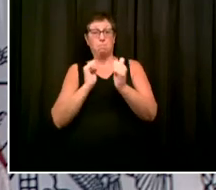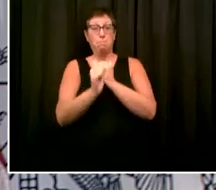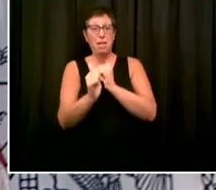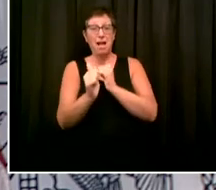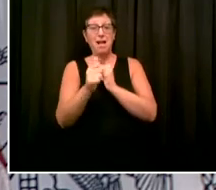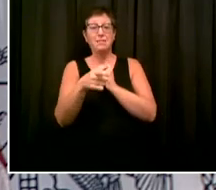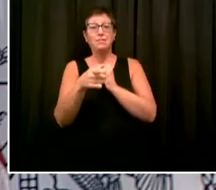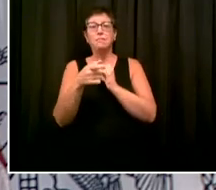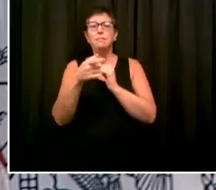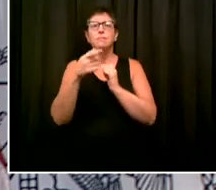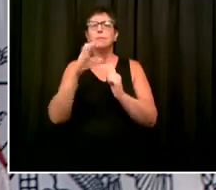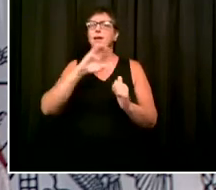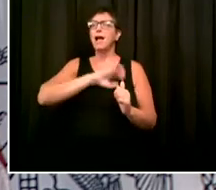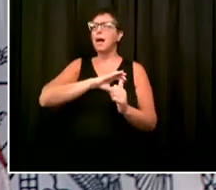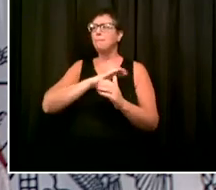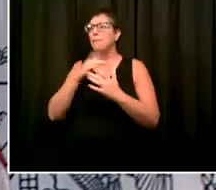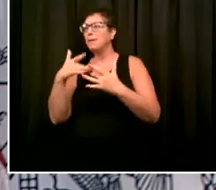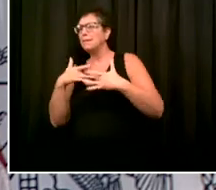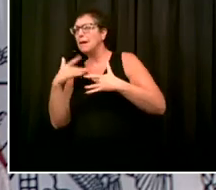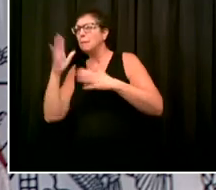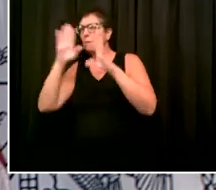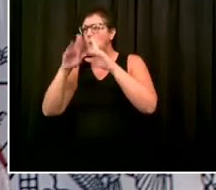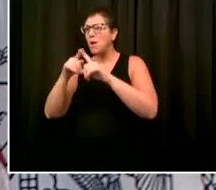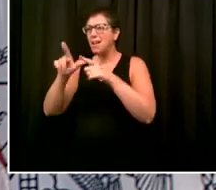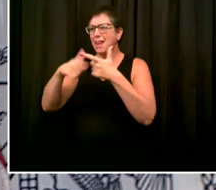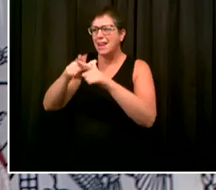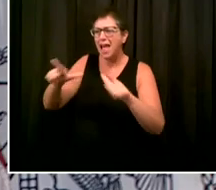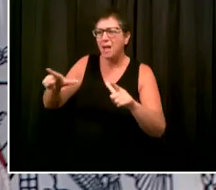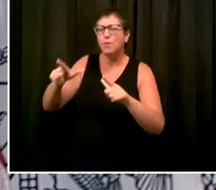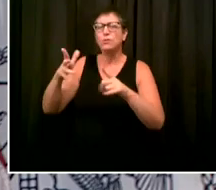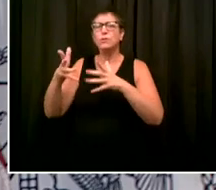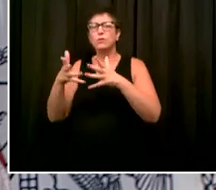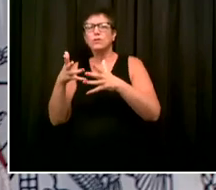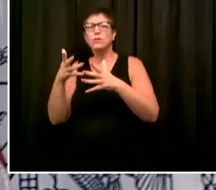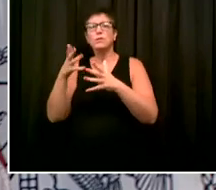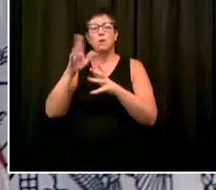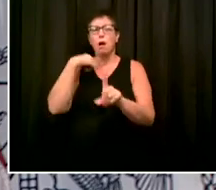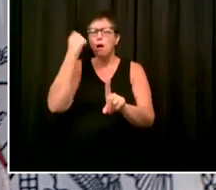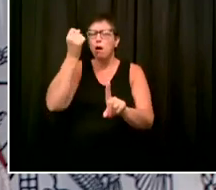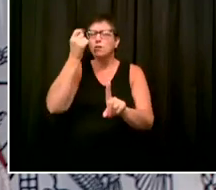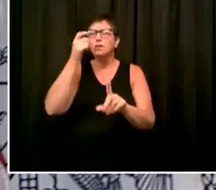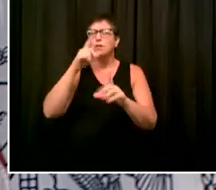As I understand, the focus here is just on some clarification on the issue of diaphragms.